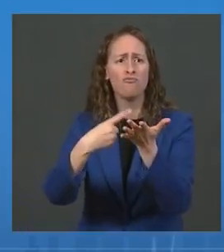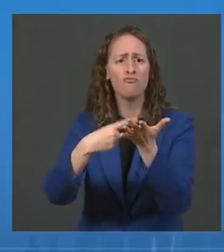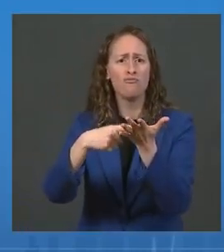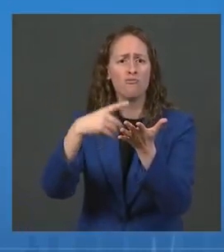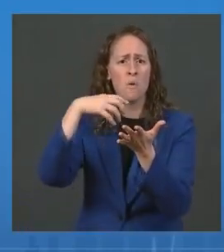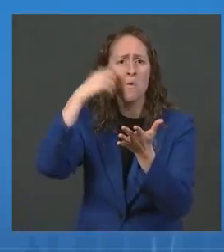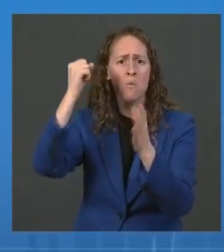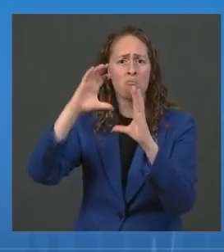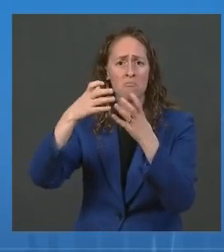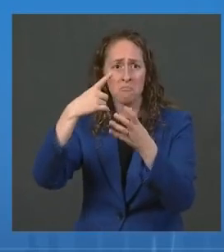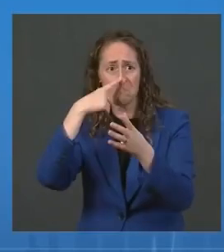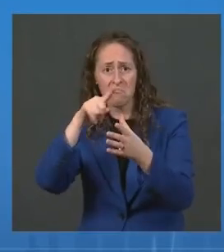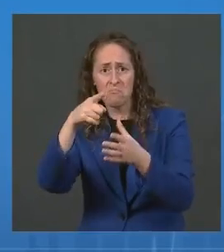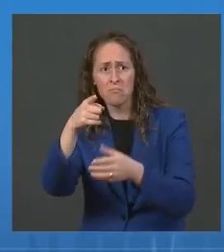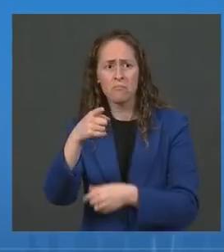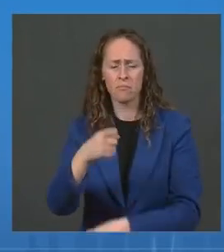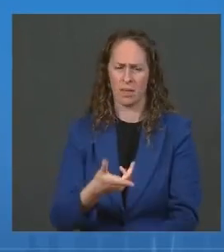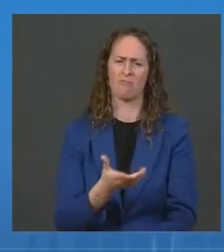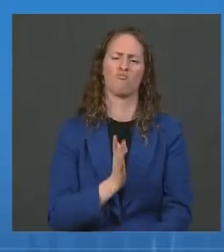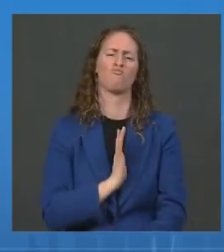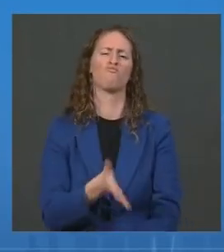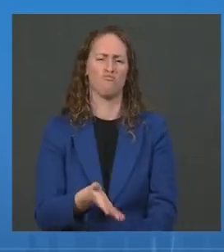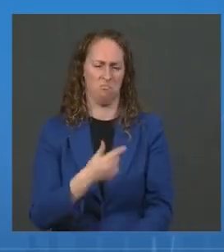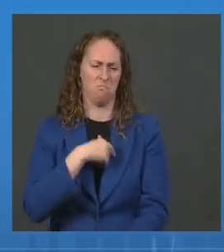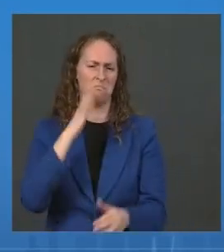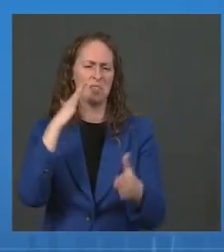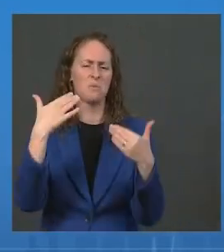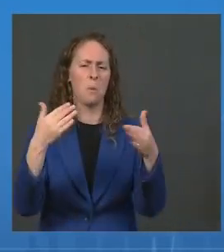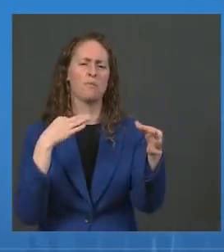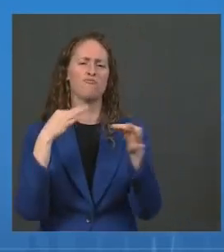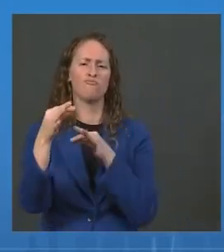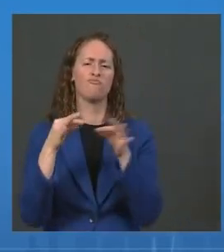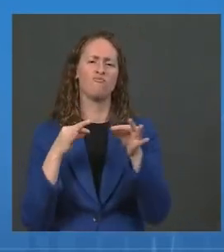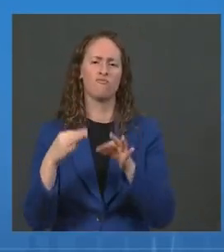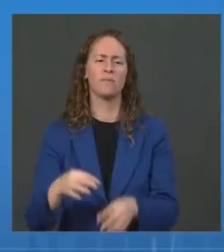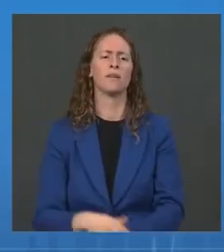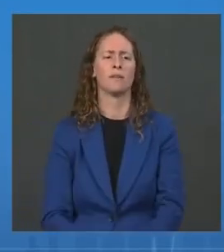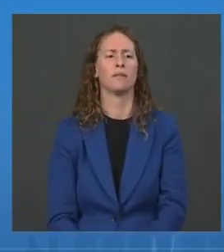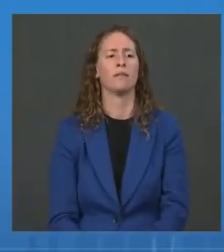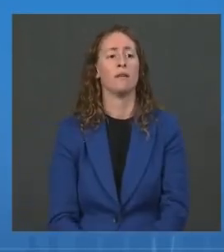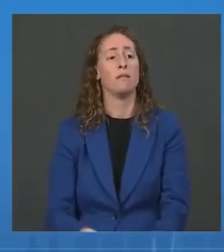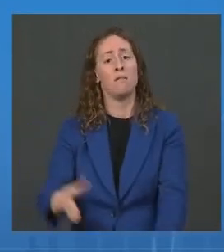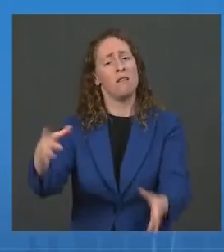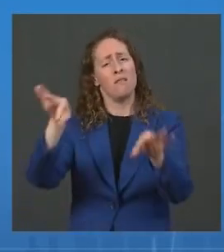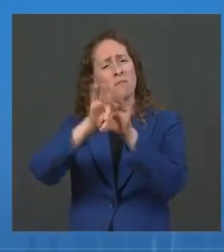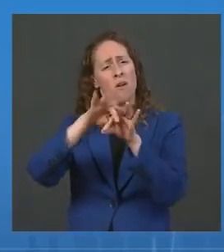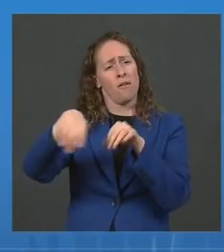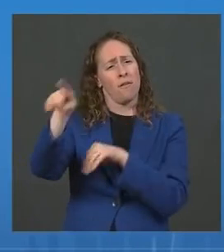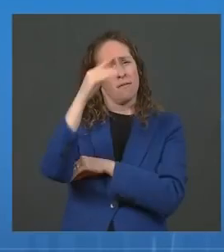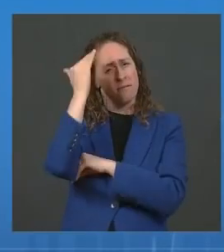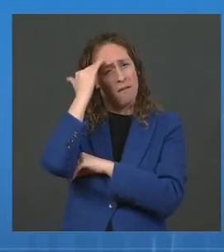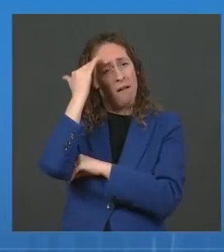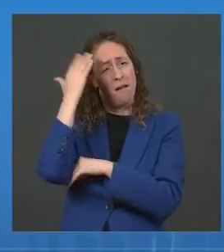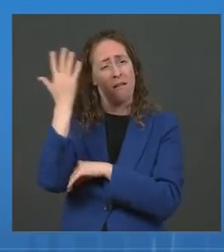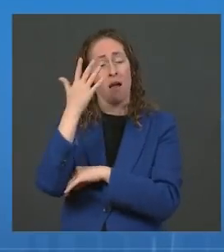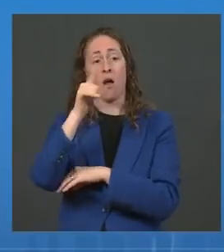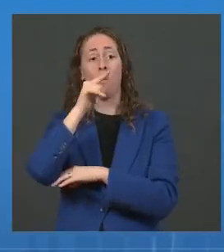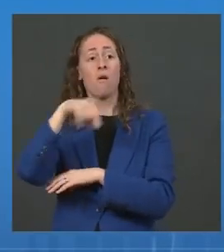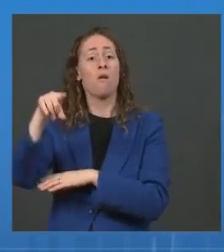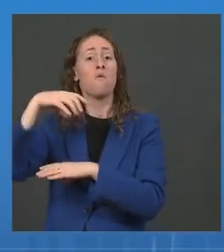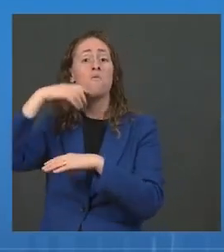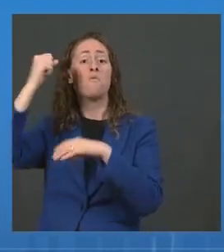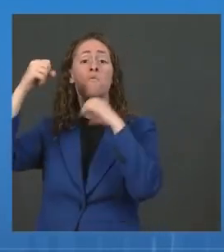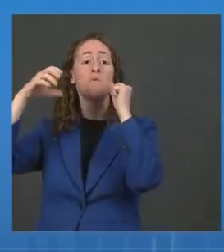Yeah, that's right. Well, thanks, Josh, for the question. You know, it's important folks know that we've got over 90 percent of seniors with one dose of